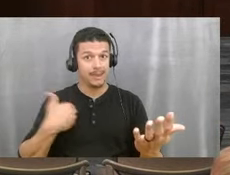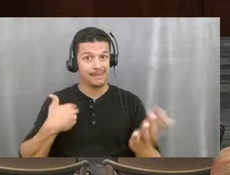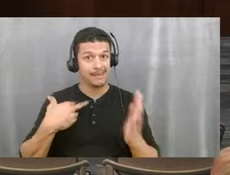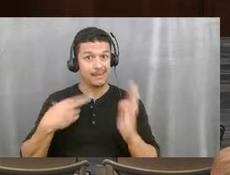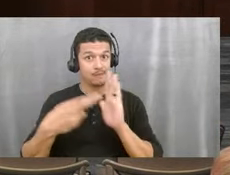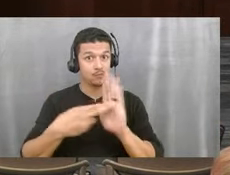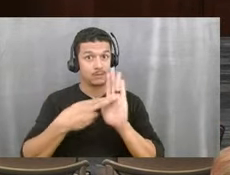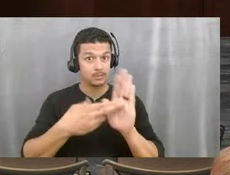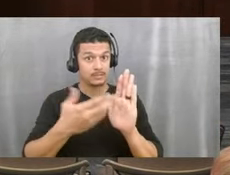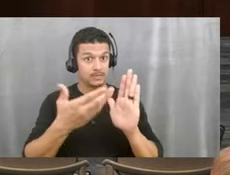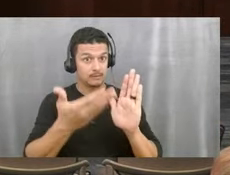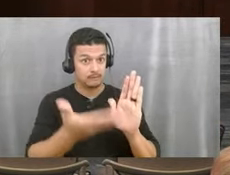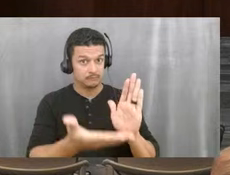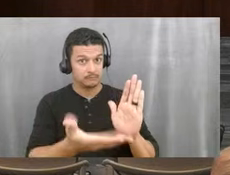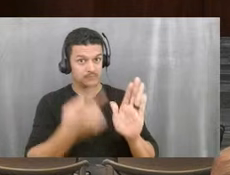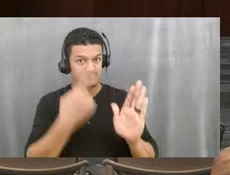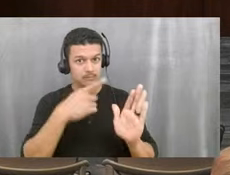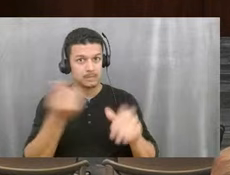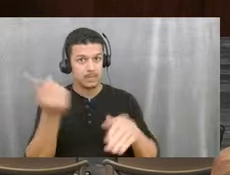please approach the podium.